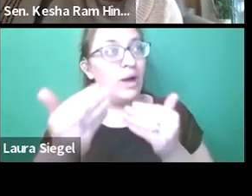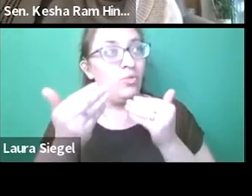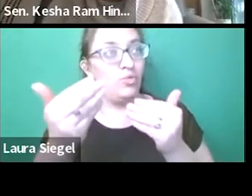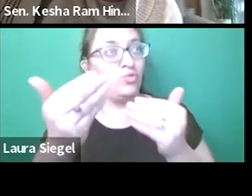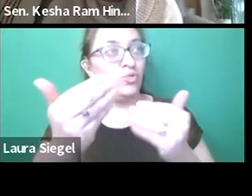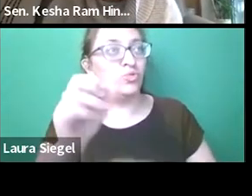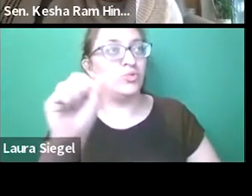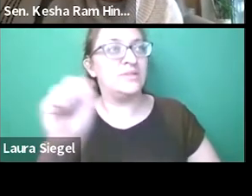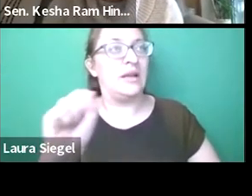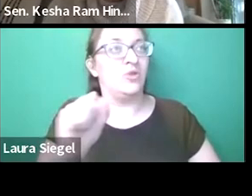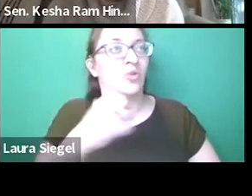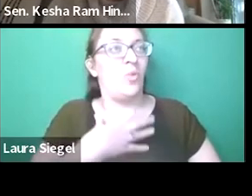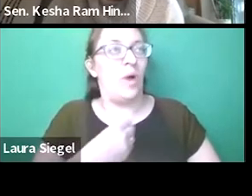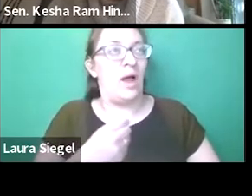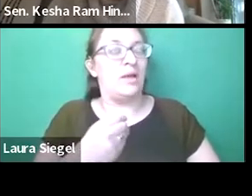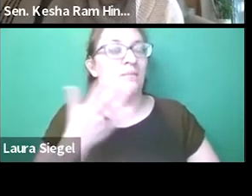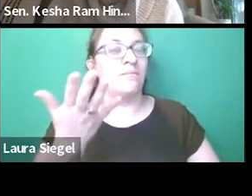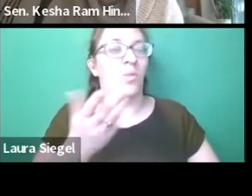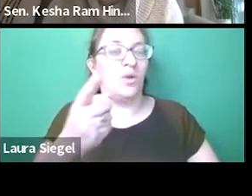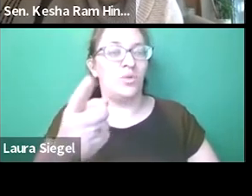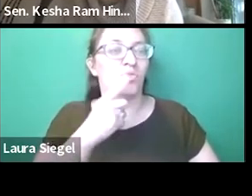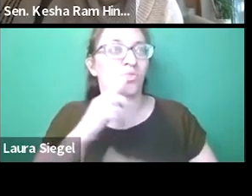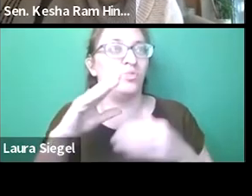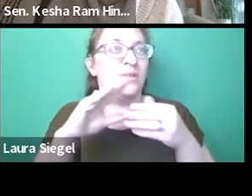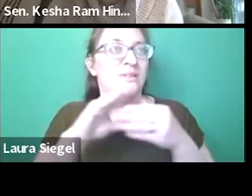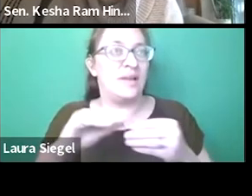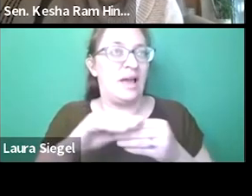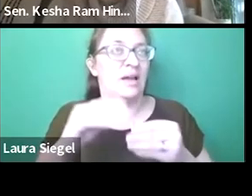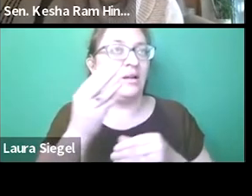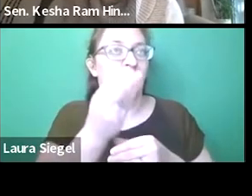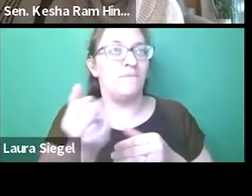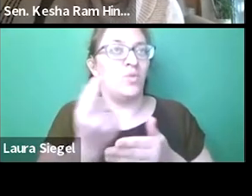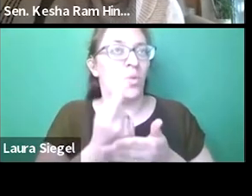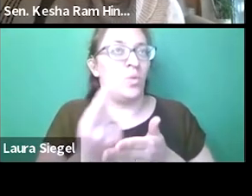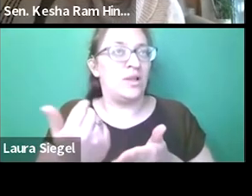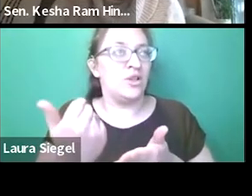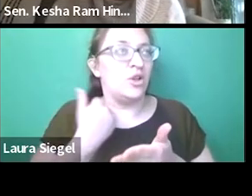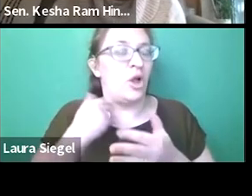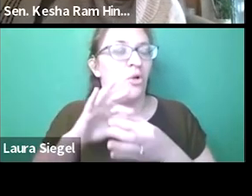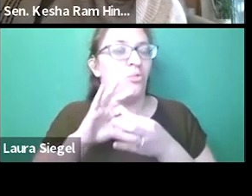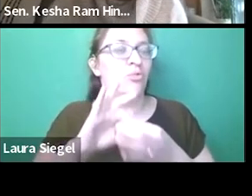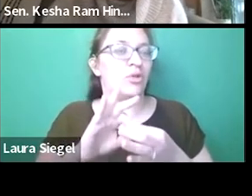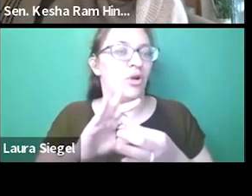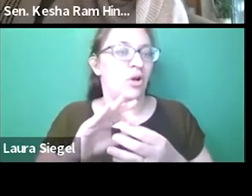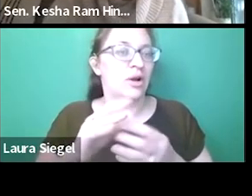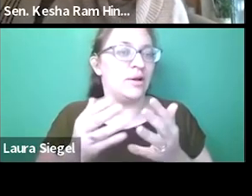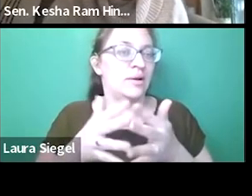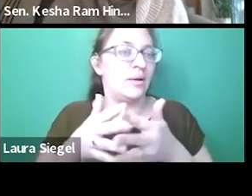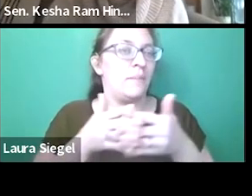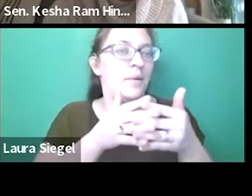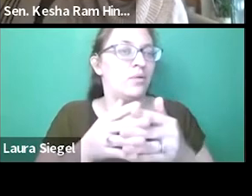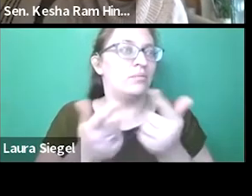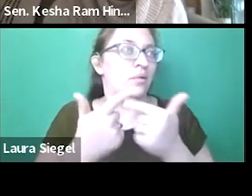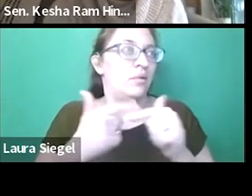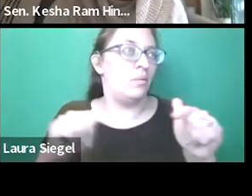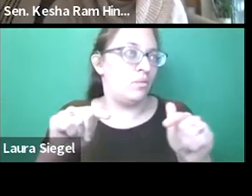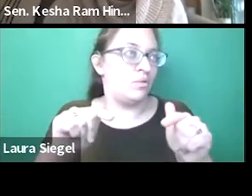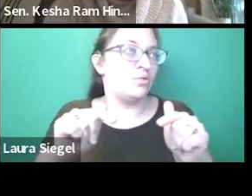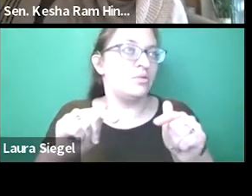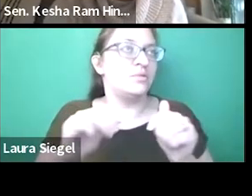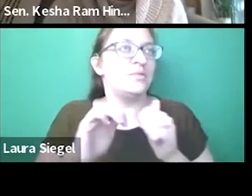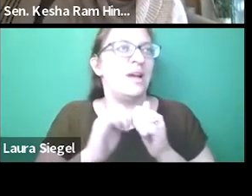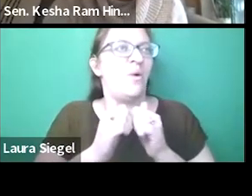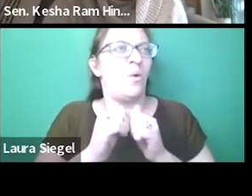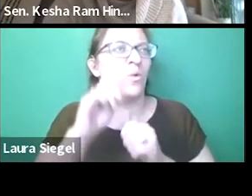I also want to add gratitude to Senator White for what you said a few weeks ago regarding American Sign Language